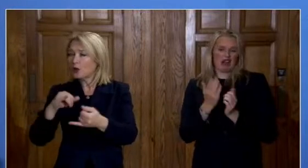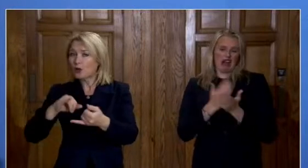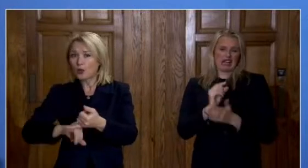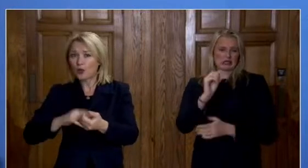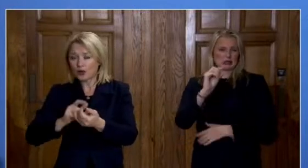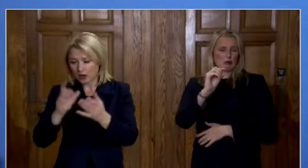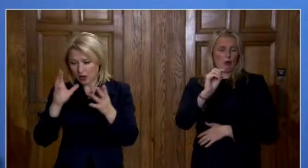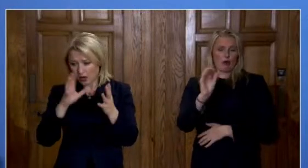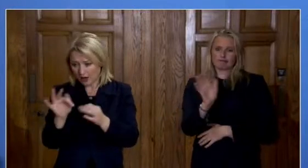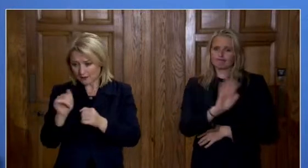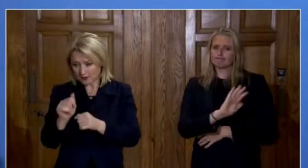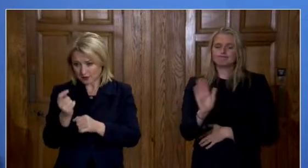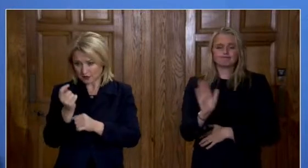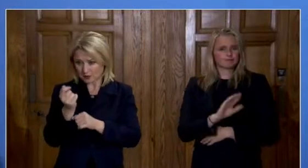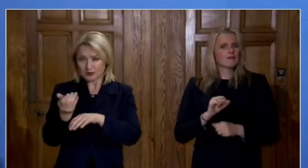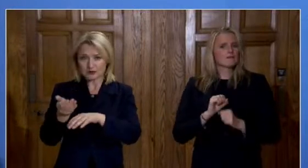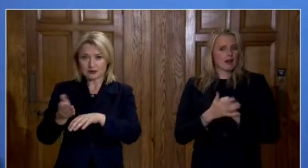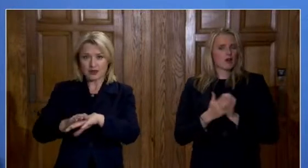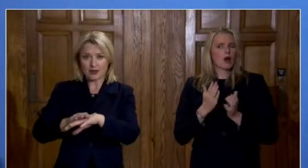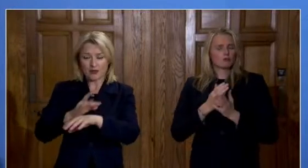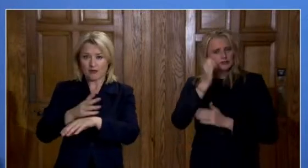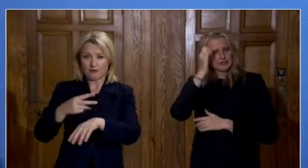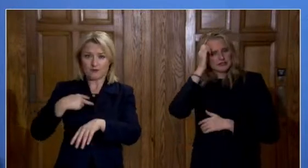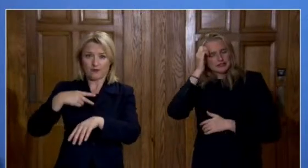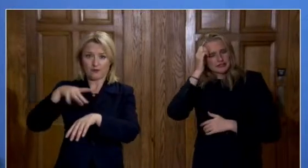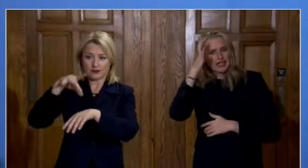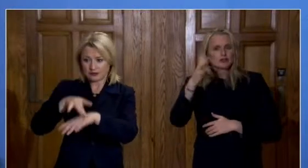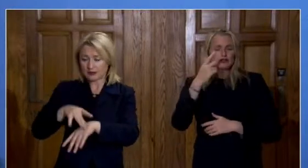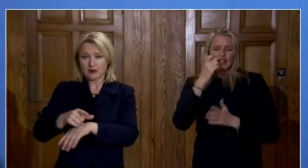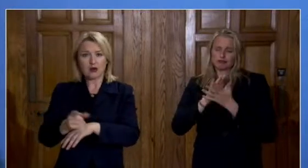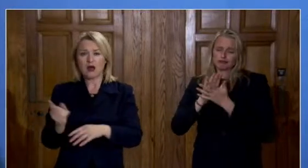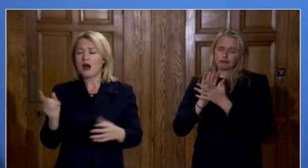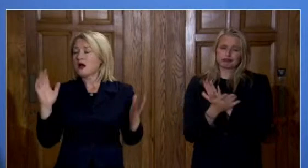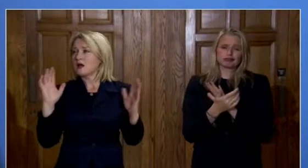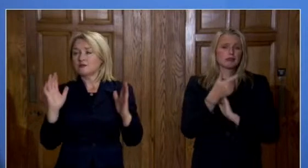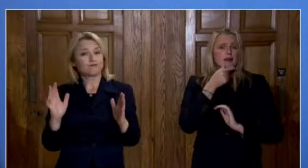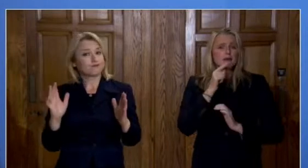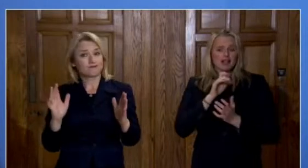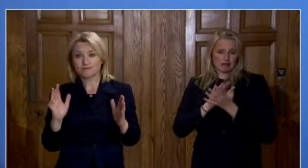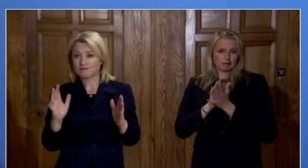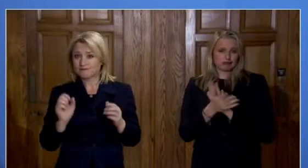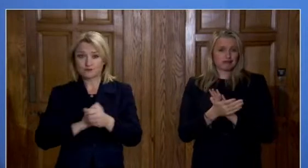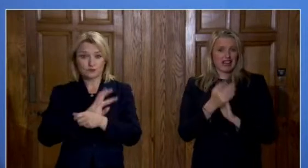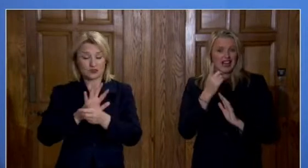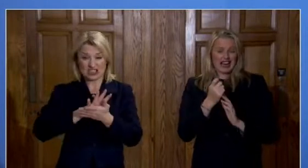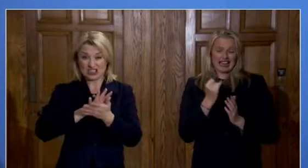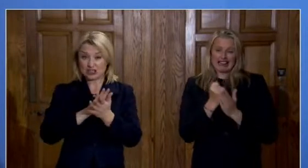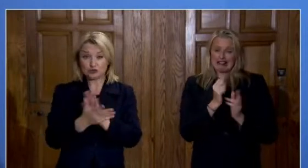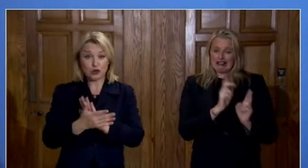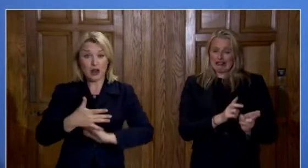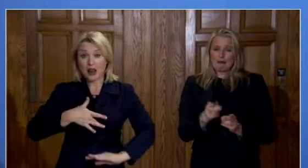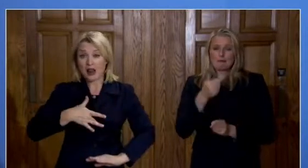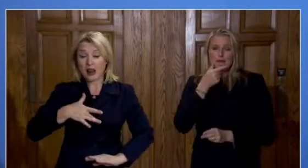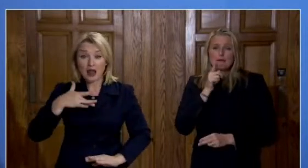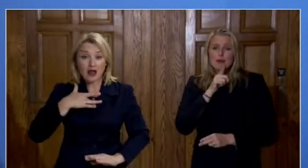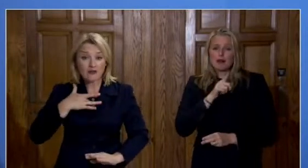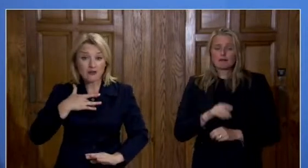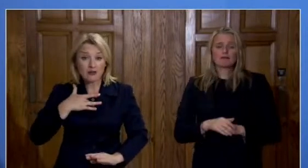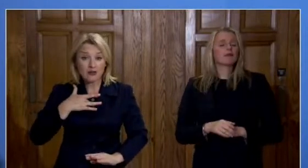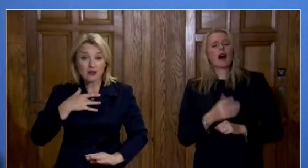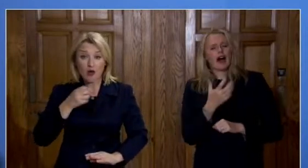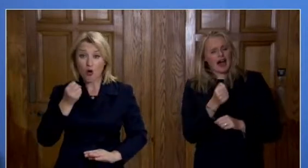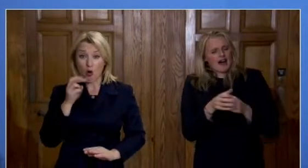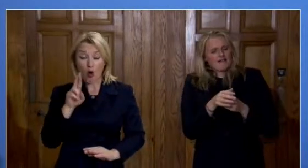can destroy lives and it can claim lives. And to the selfish minority who are not taking it